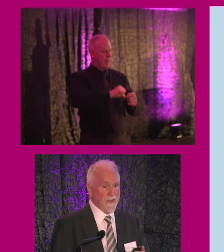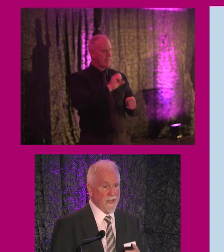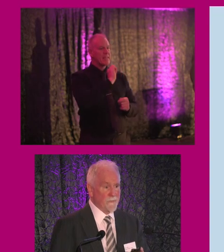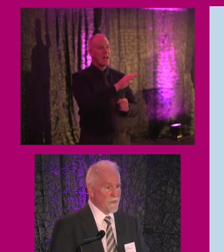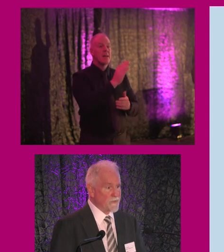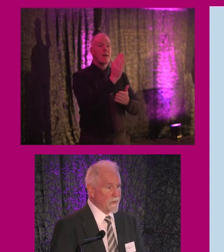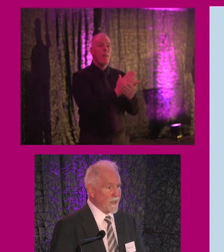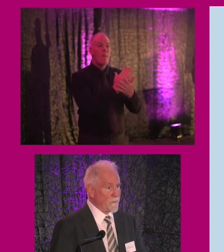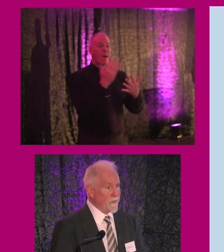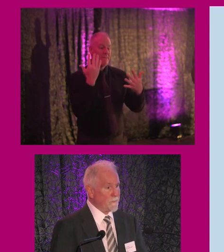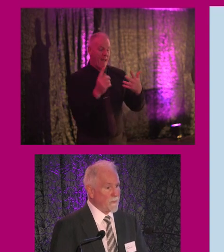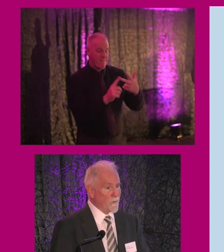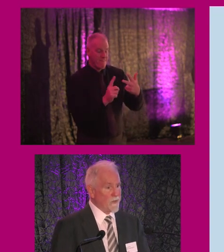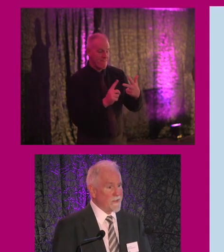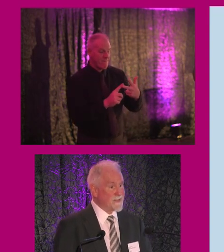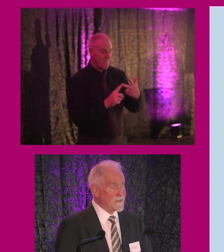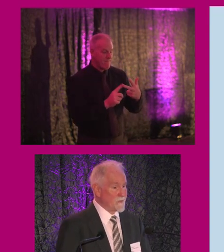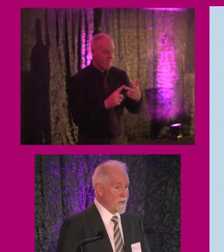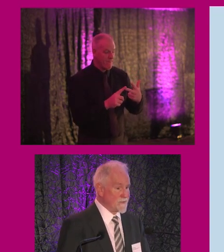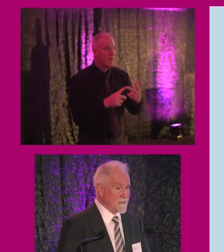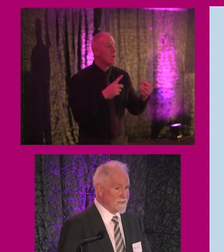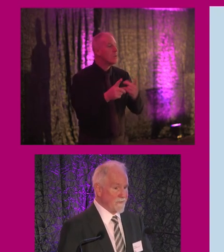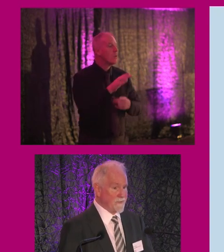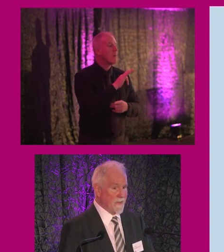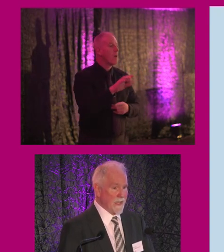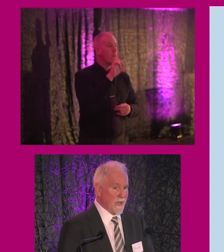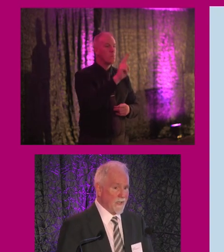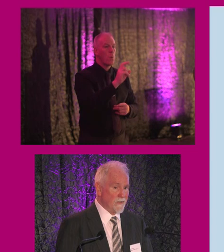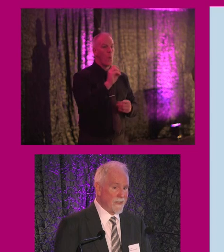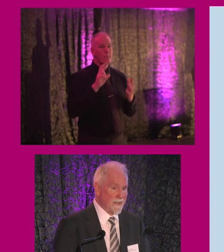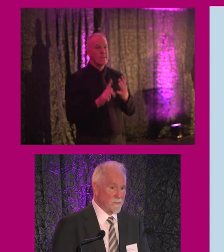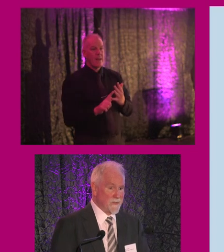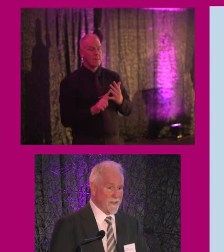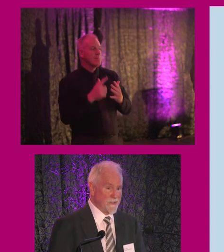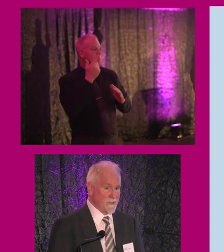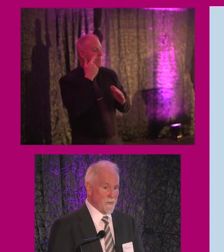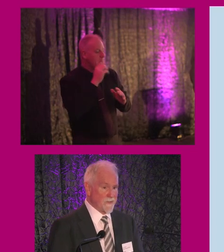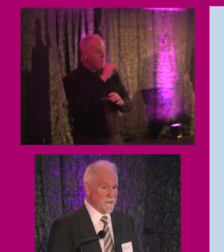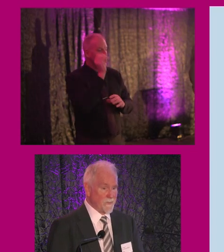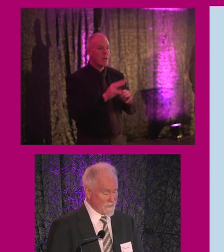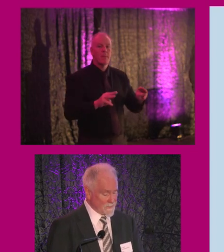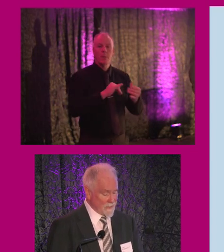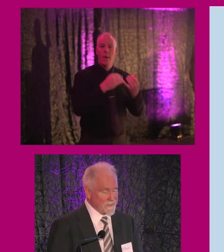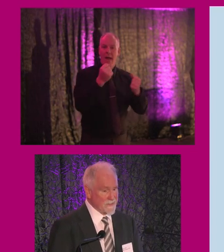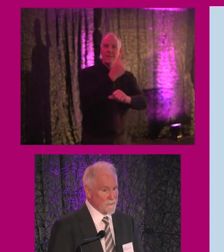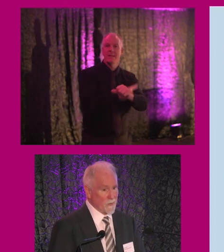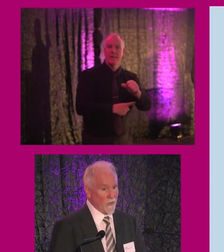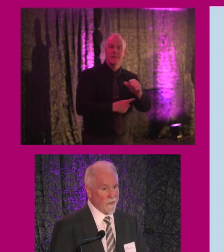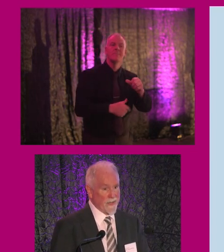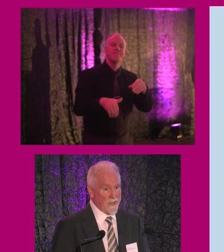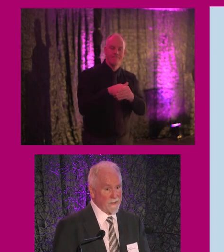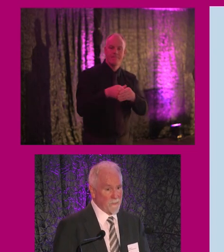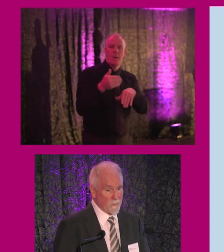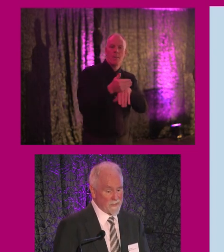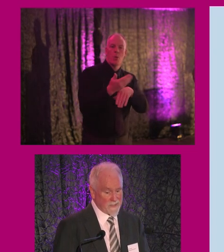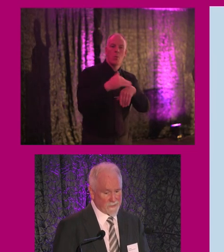And part five, which we've been working since 2007, on looking at the percentage of persons with disabilities employed